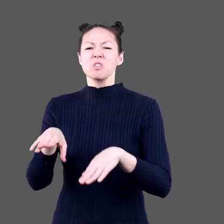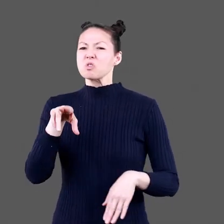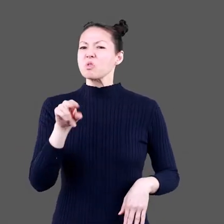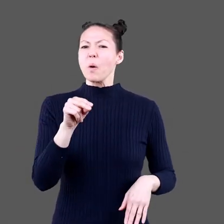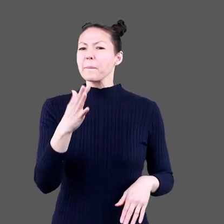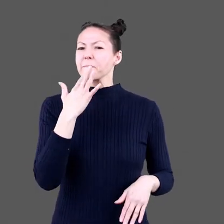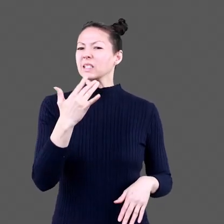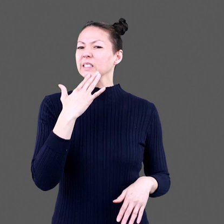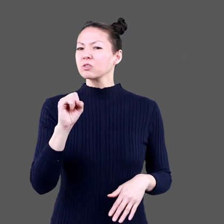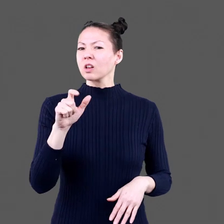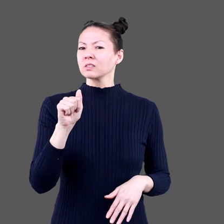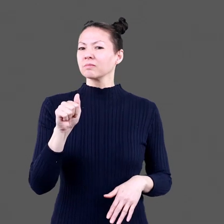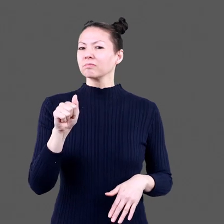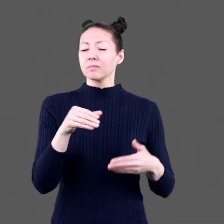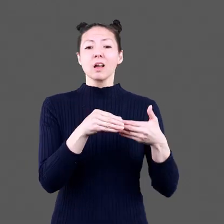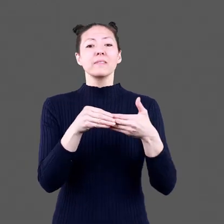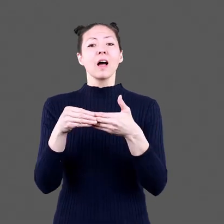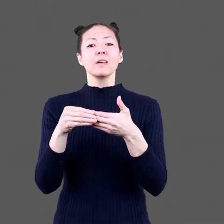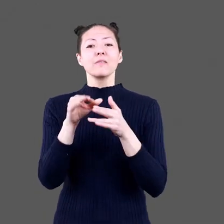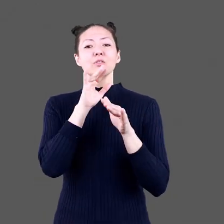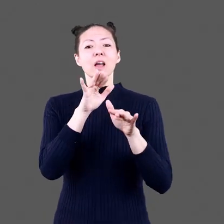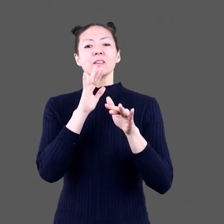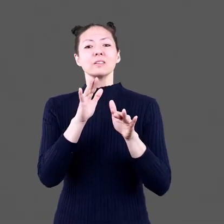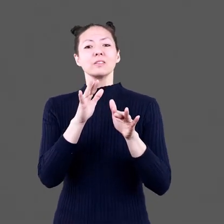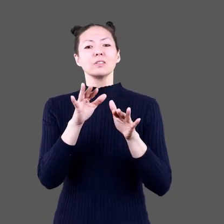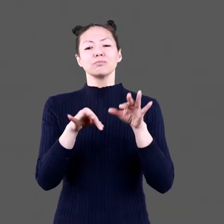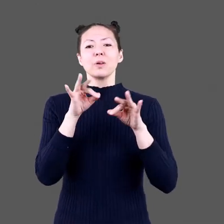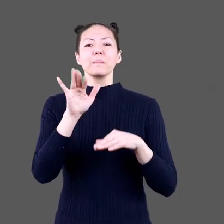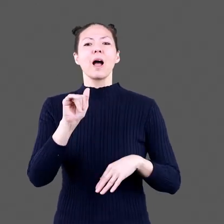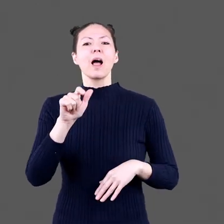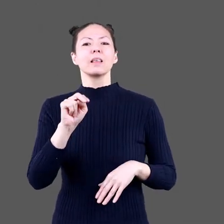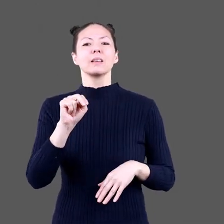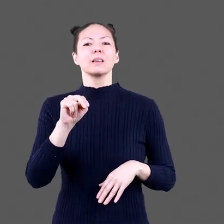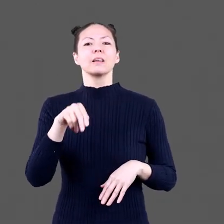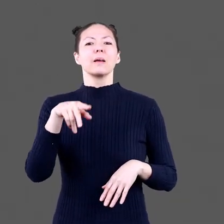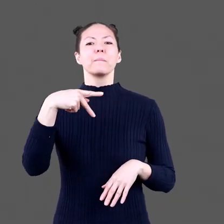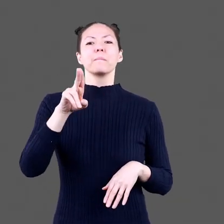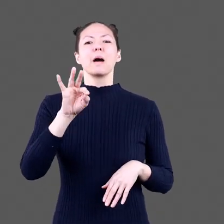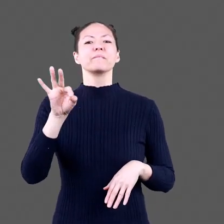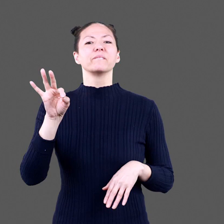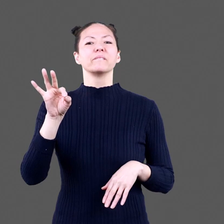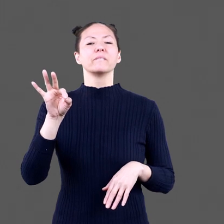No Spicy Salsa, A Guide to Dragon Cuisine by Alan Puff